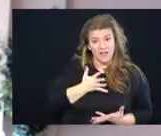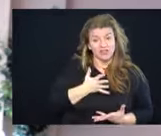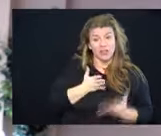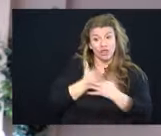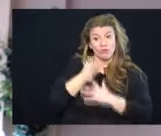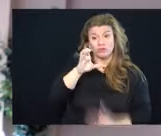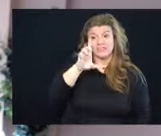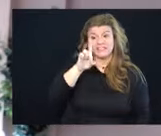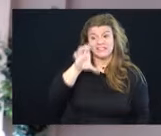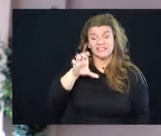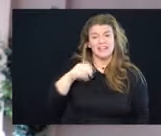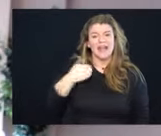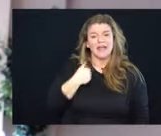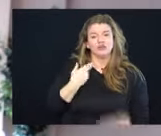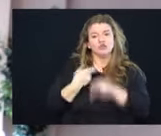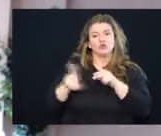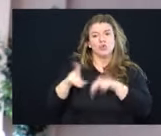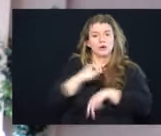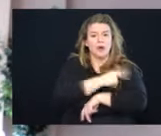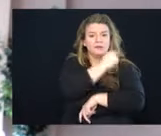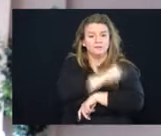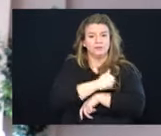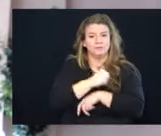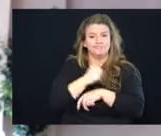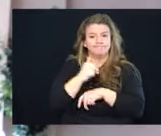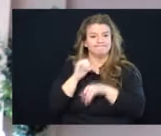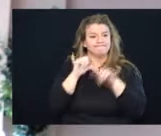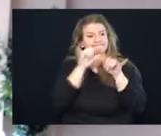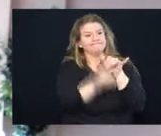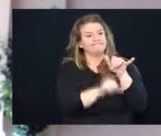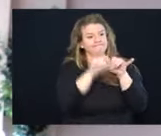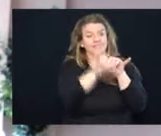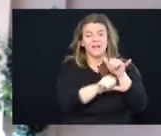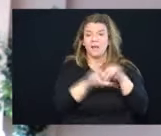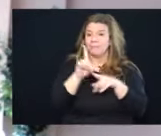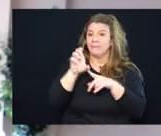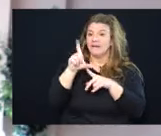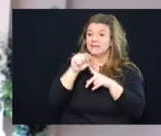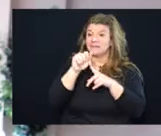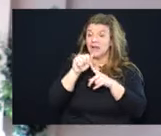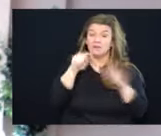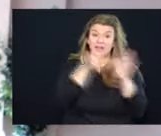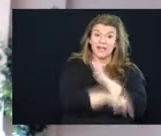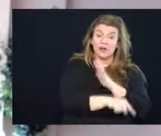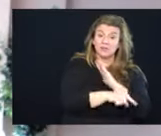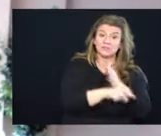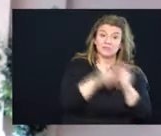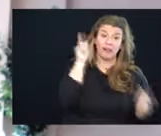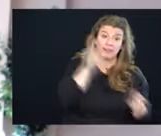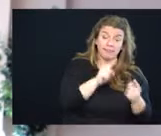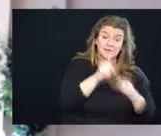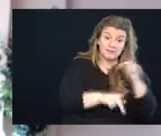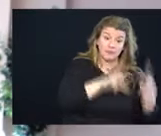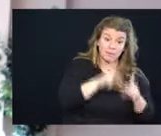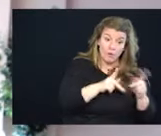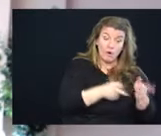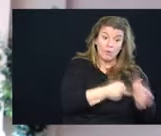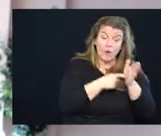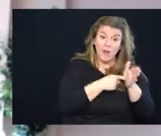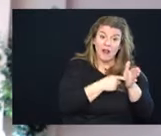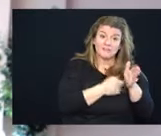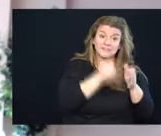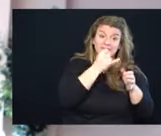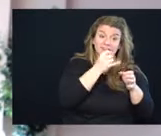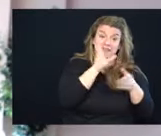shorter hospital stays on average than Delta, kills on average fewer people and requires fewer hospitalizations